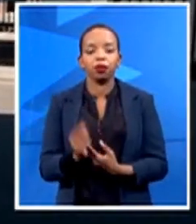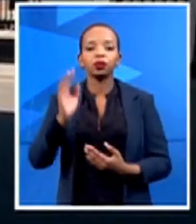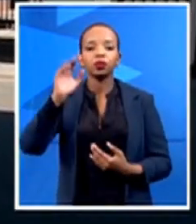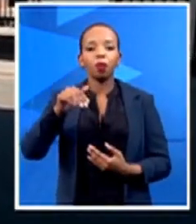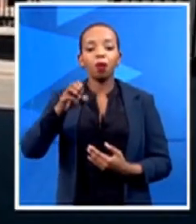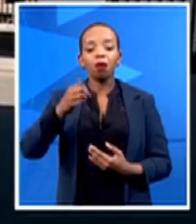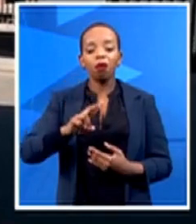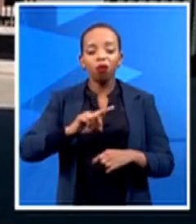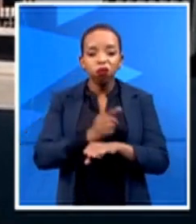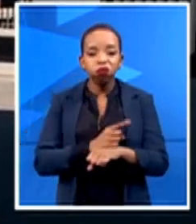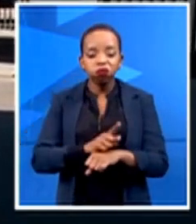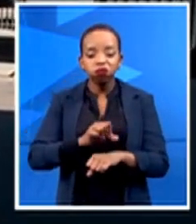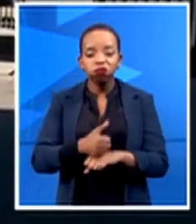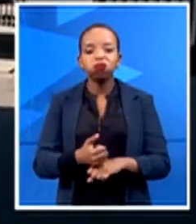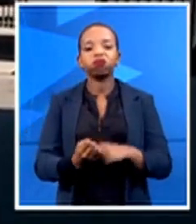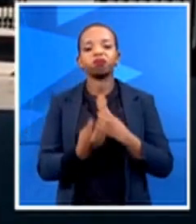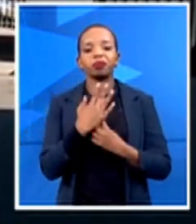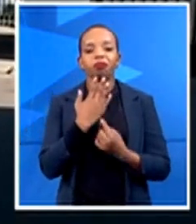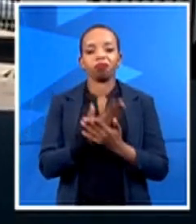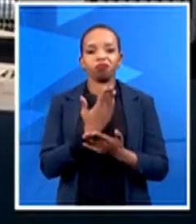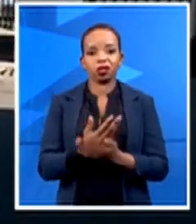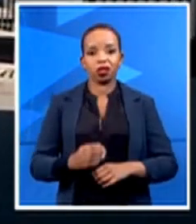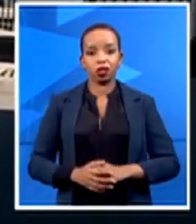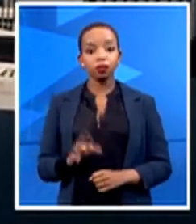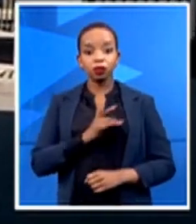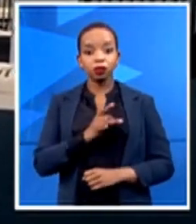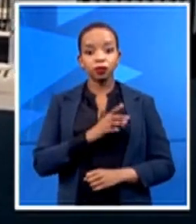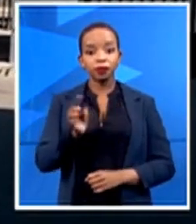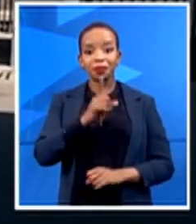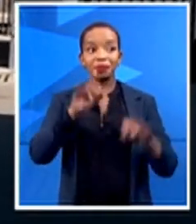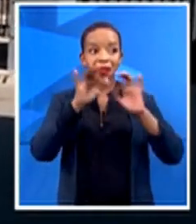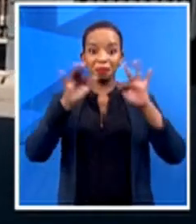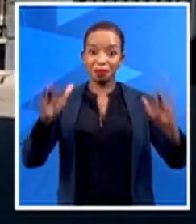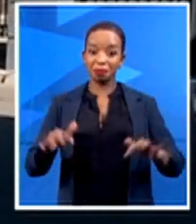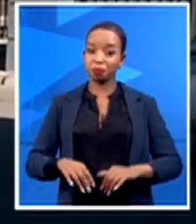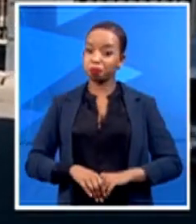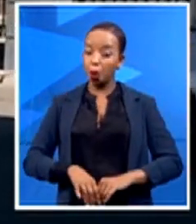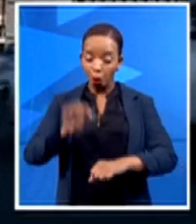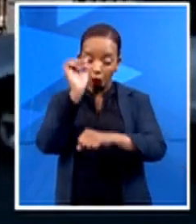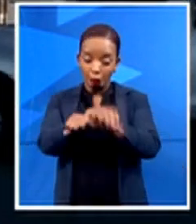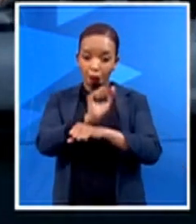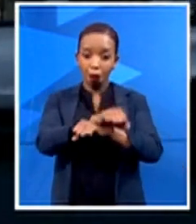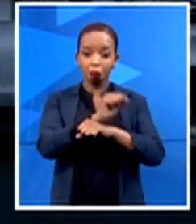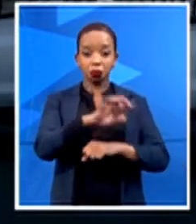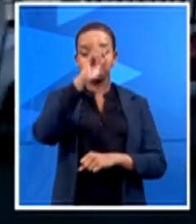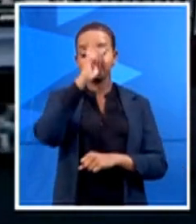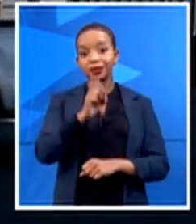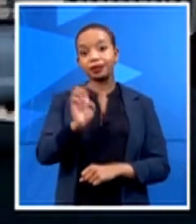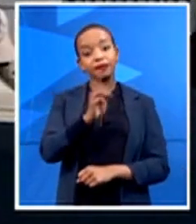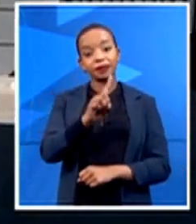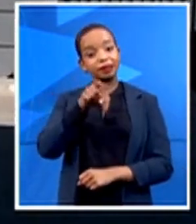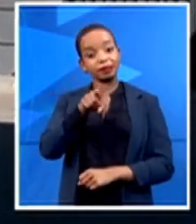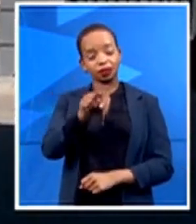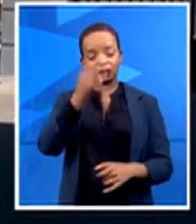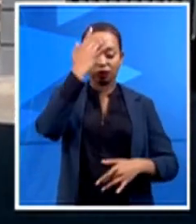is the ignorance of our society. So they believe that this pandemic is not for